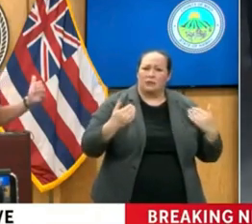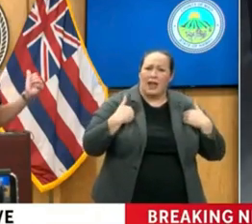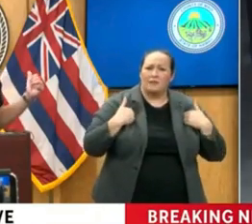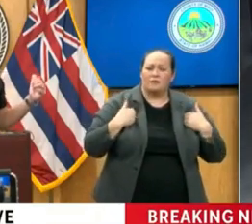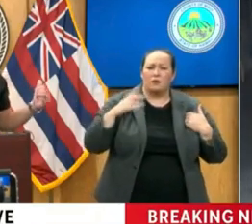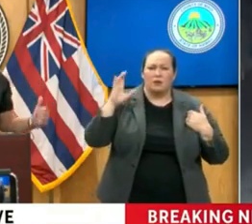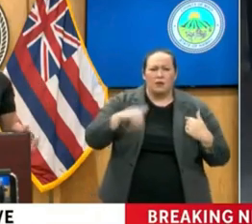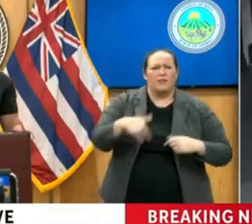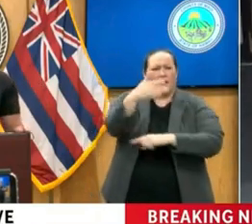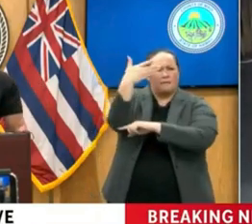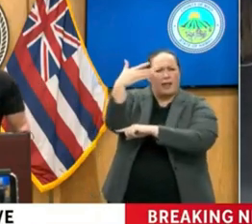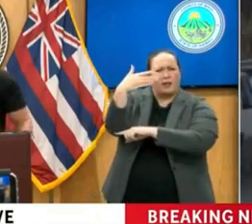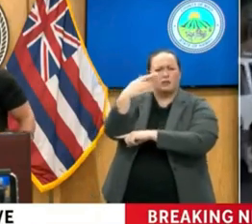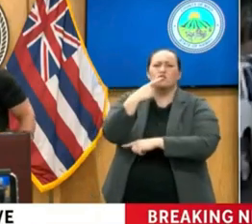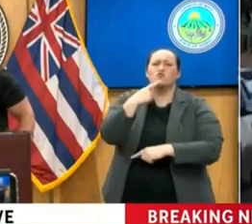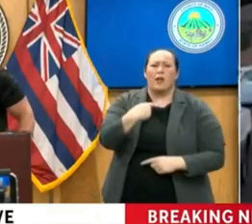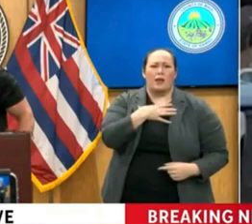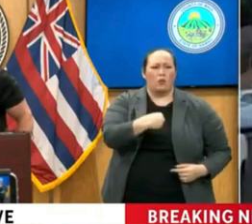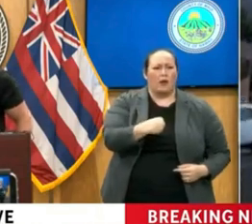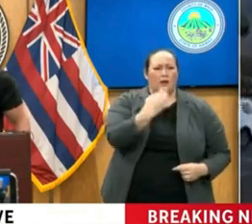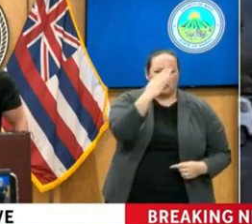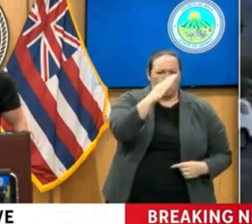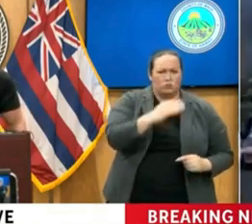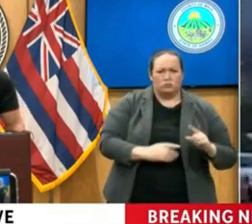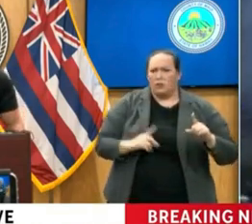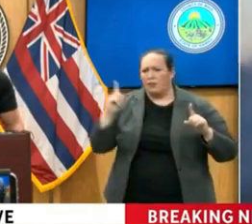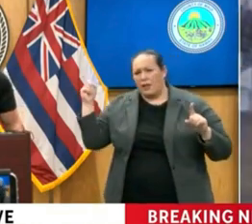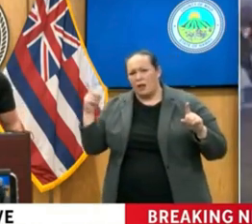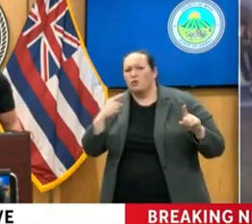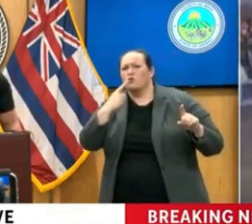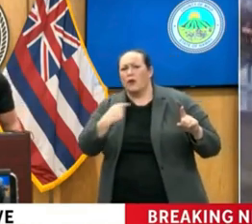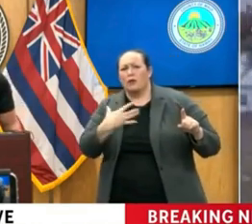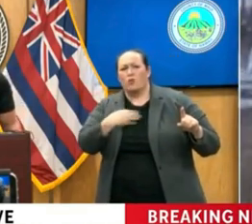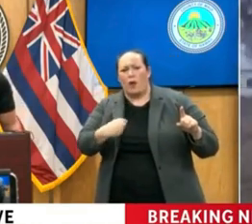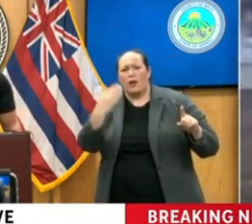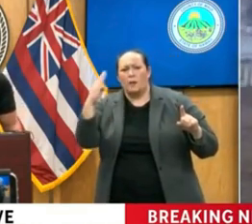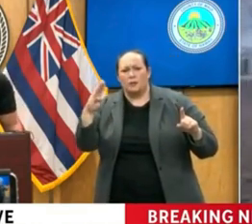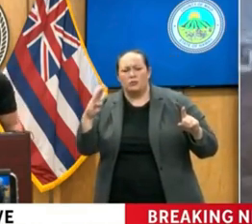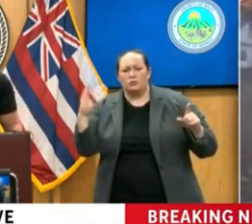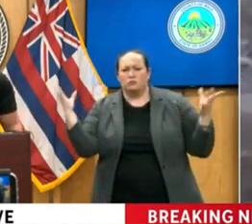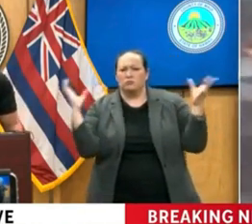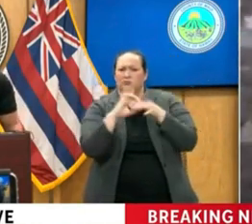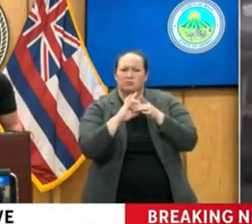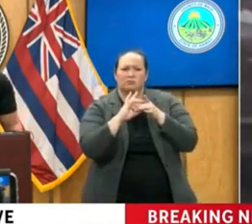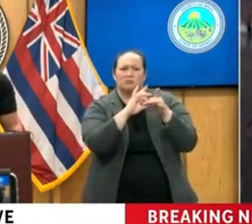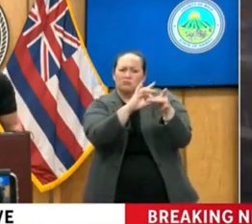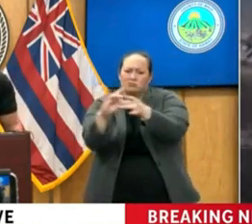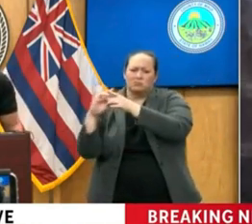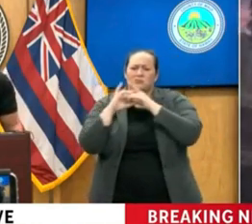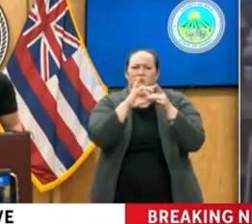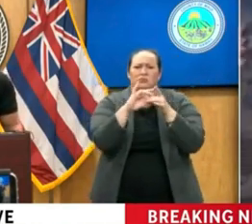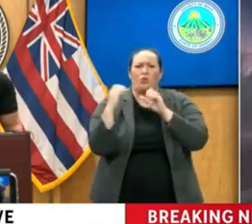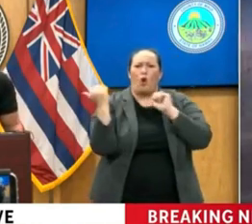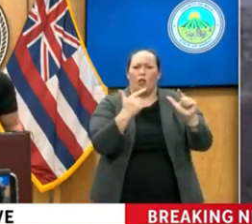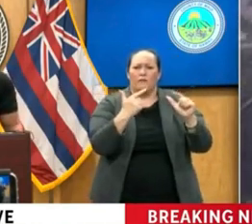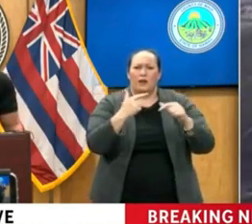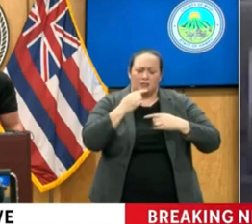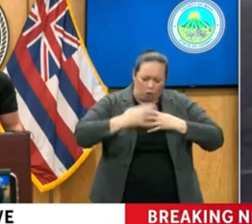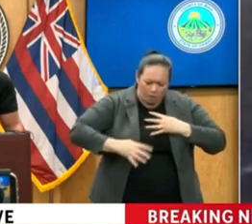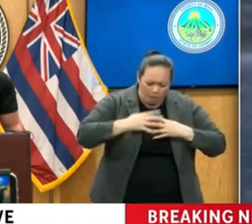That flag is red, white, and blue. That flag is red, white, and blue. All of us, all of us bleed red.